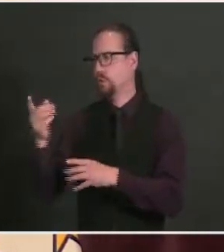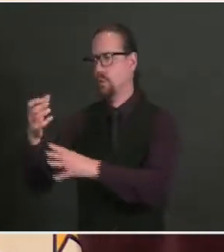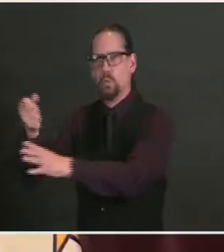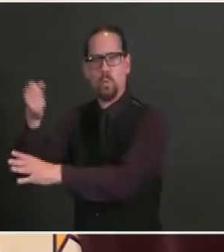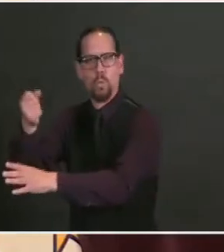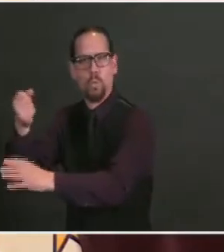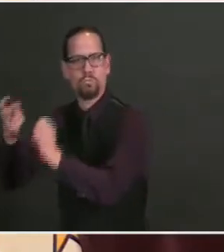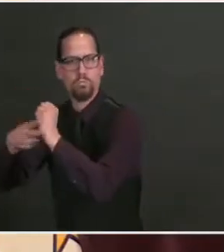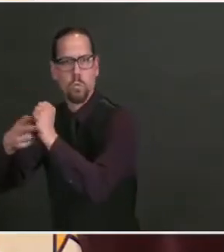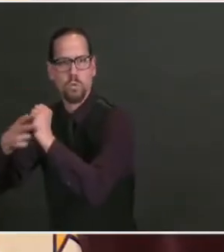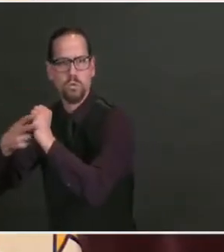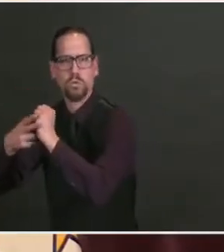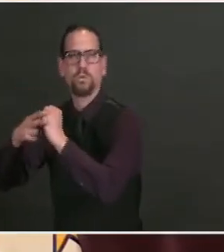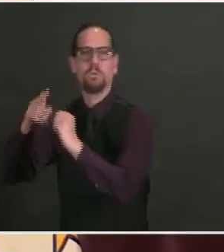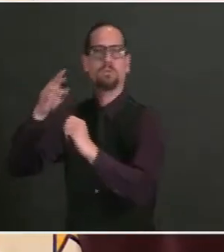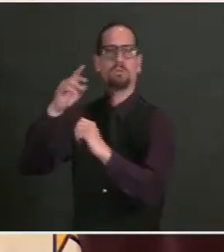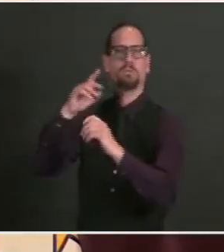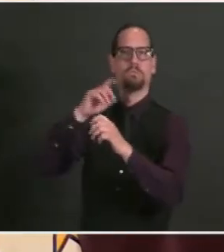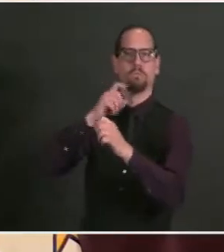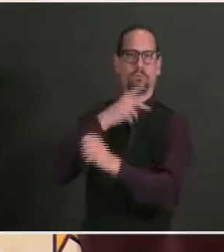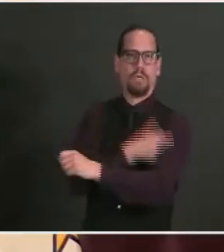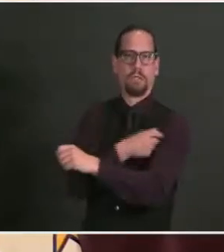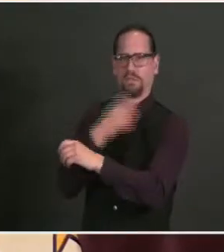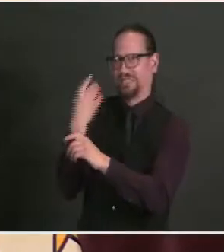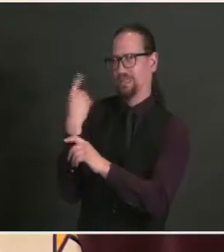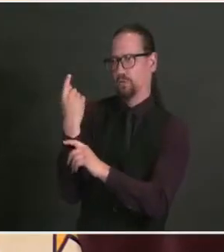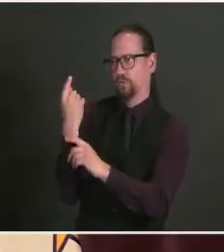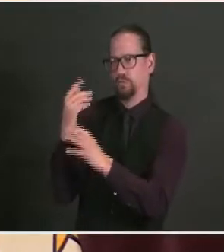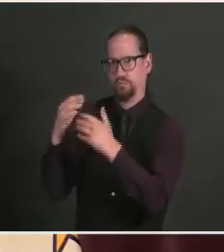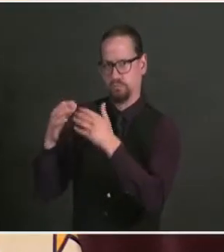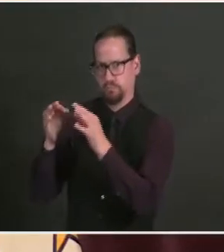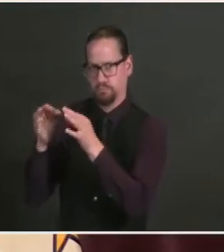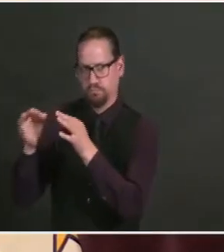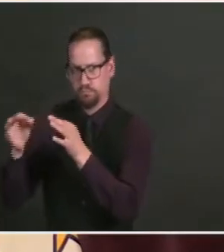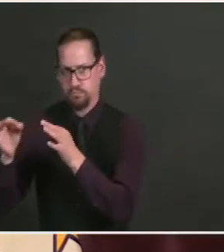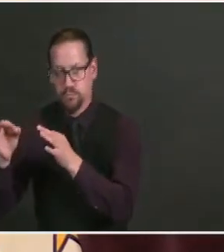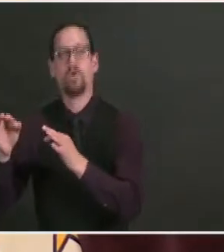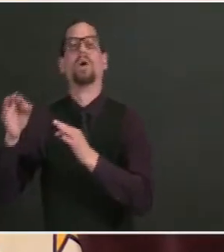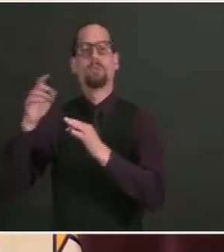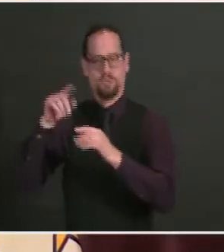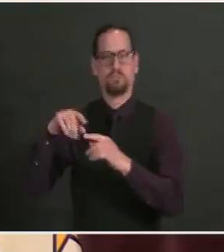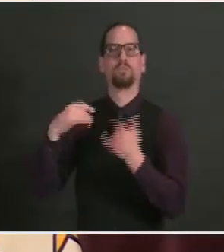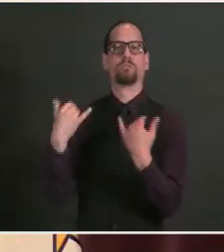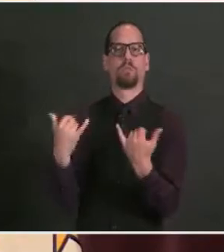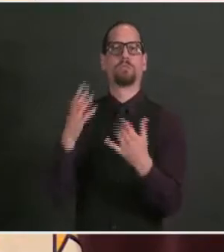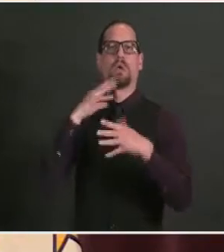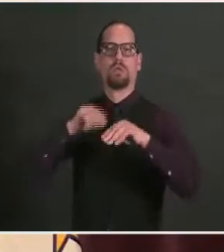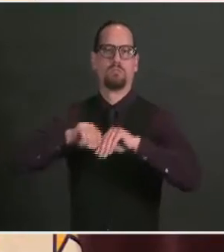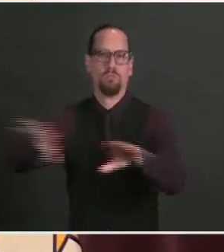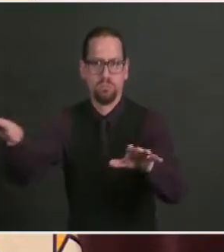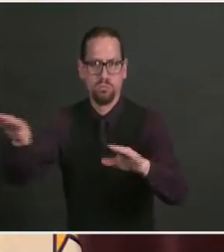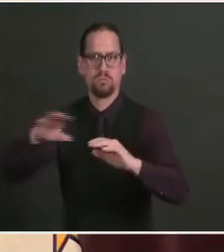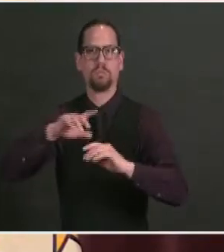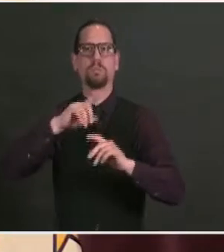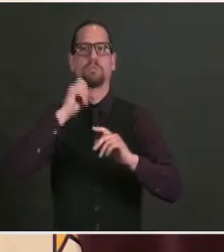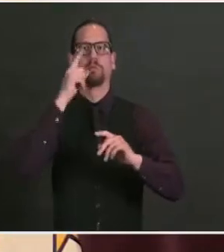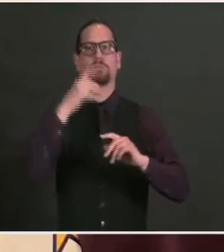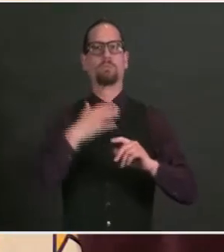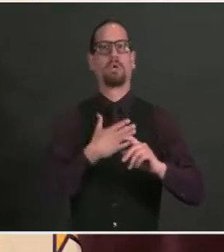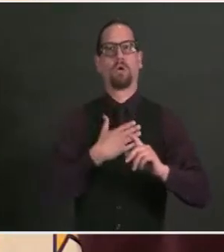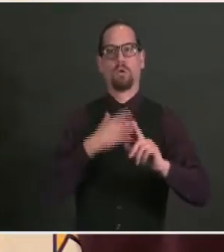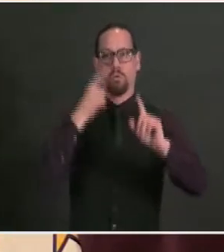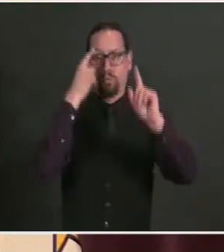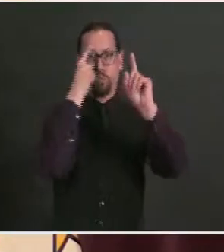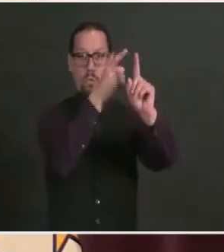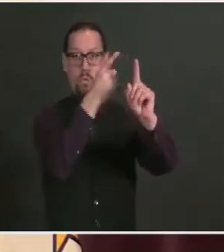Now in the near term, we don't expect this Johnson Johnson vaccine issue to significantly affect our projections or our ability to hit our